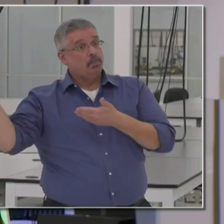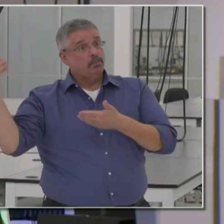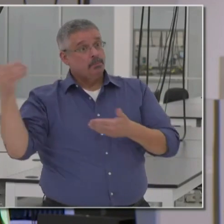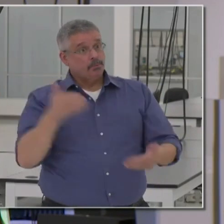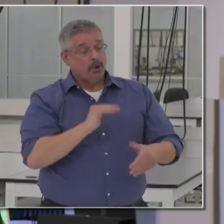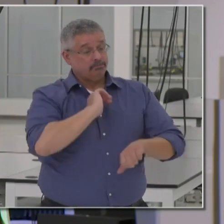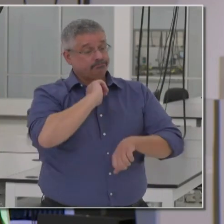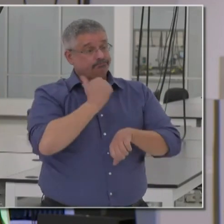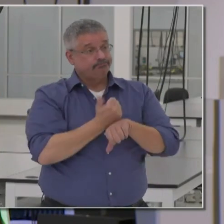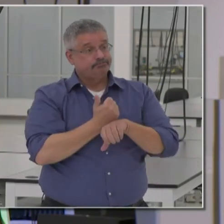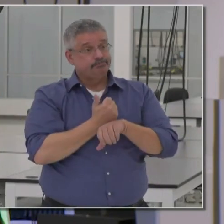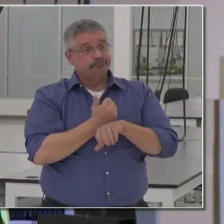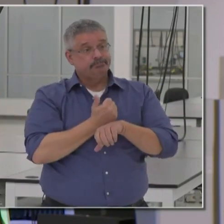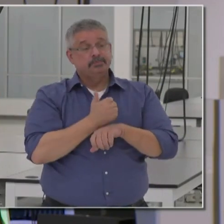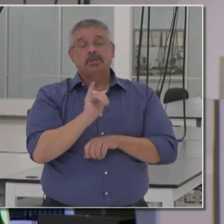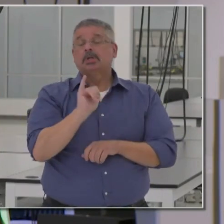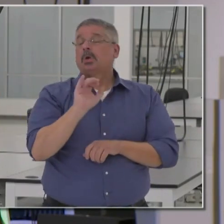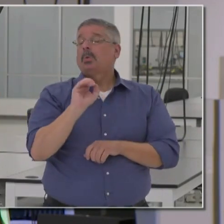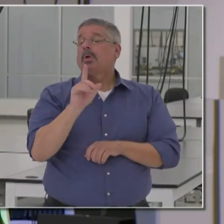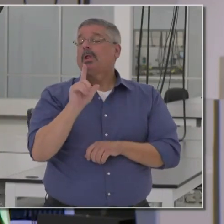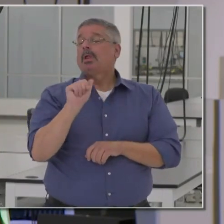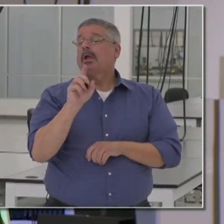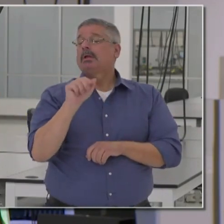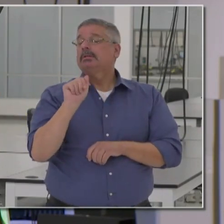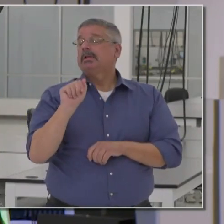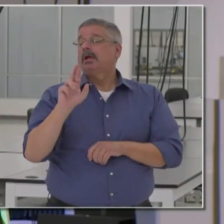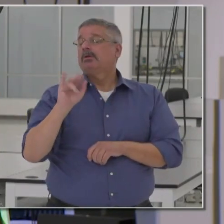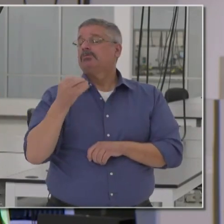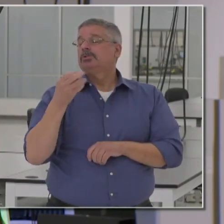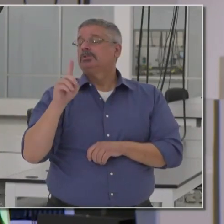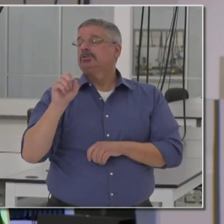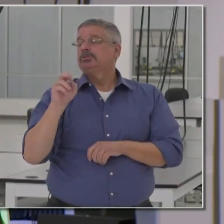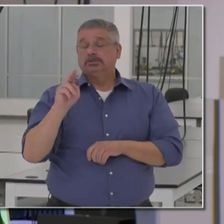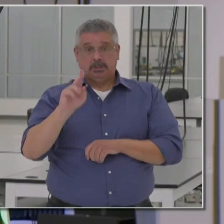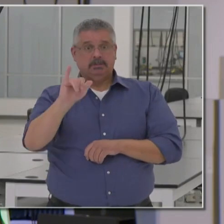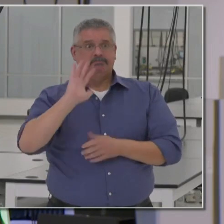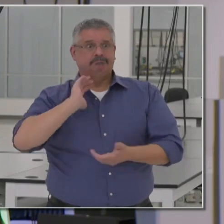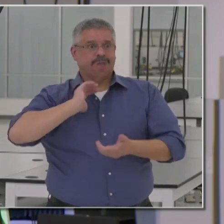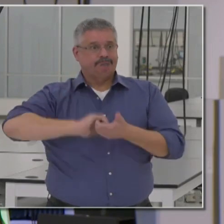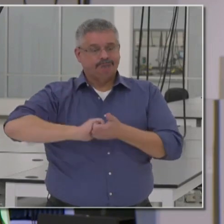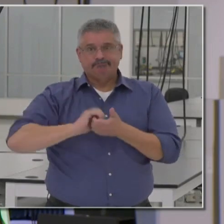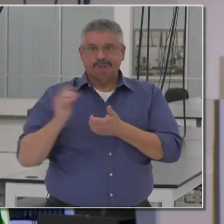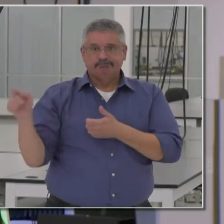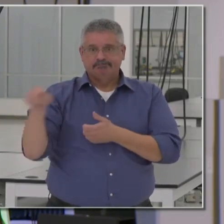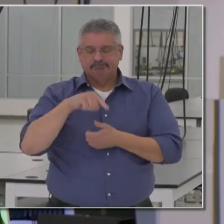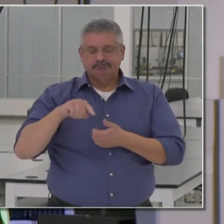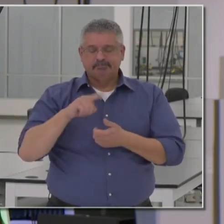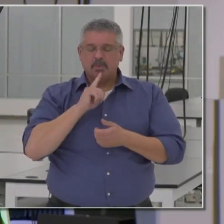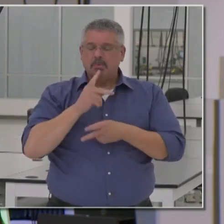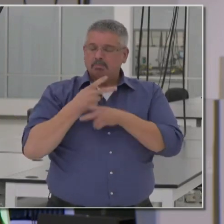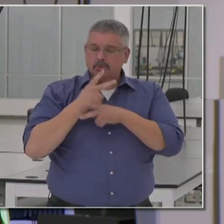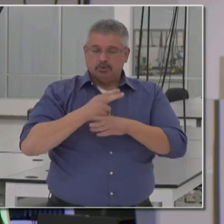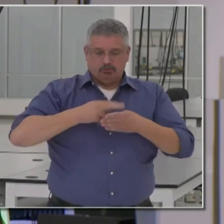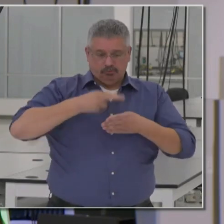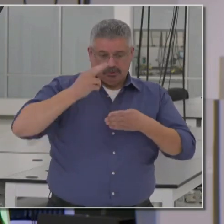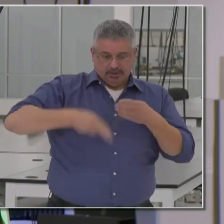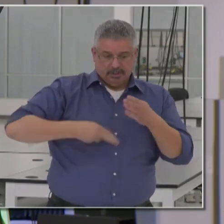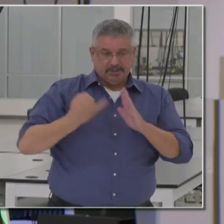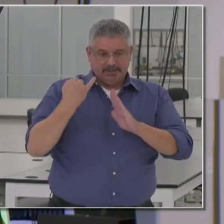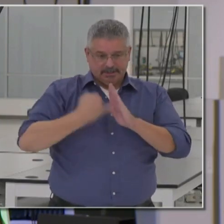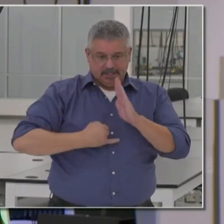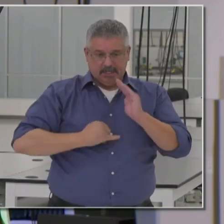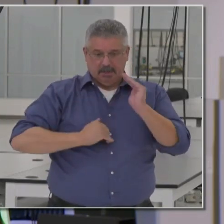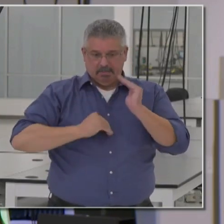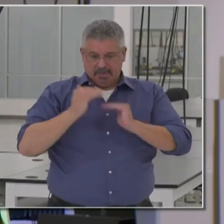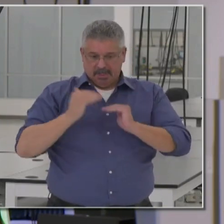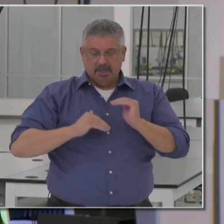assembled, Yolanda Richardson and her team, assembled a cohort, and was able to produce a result in this design